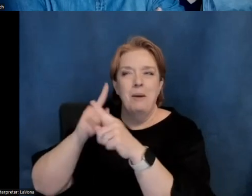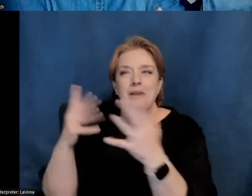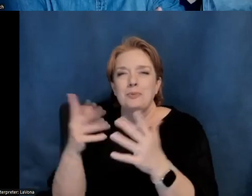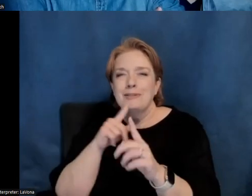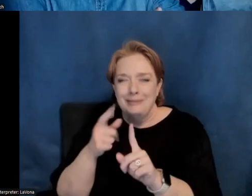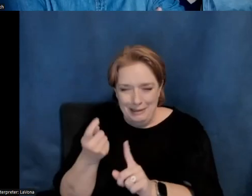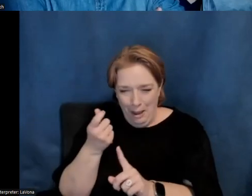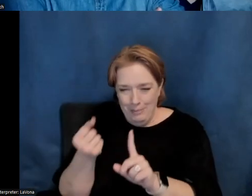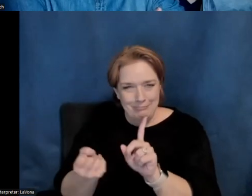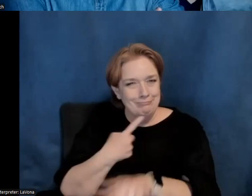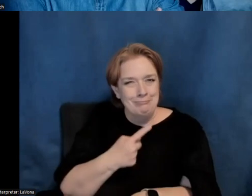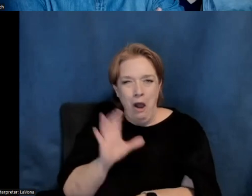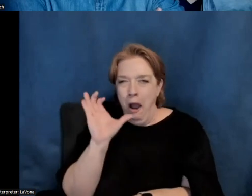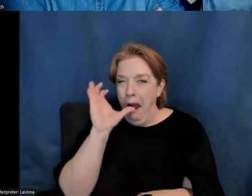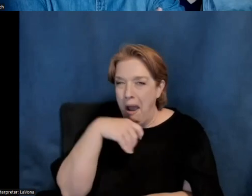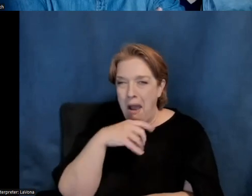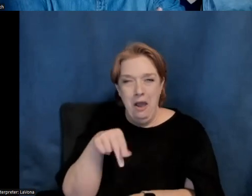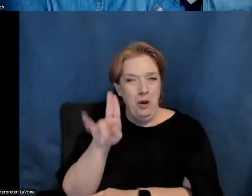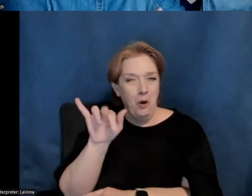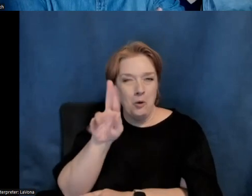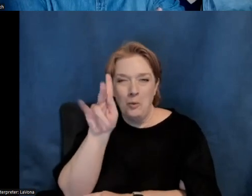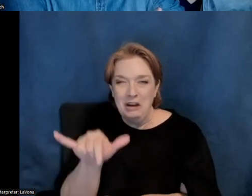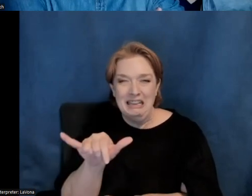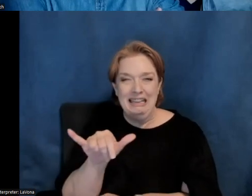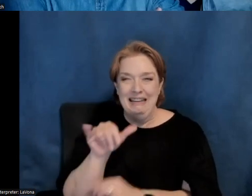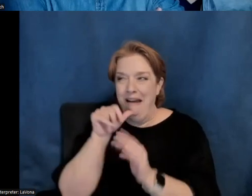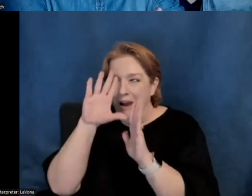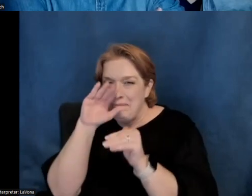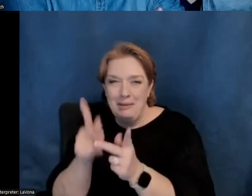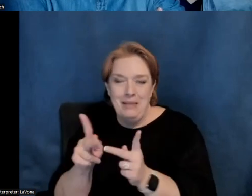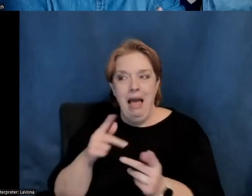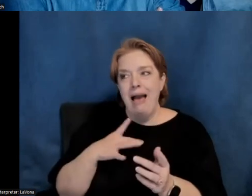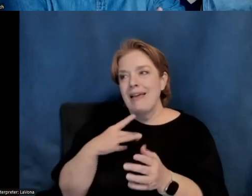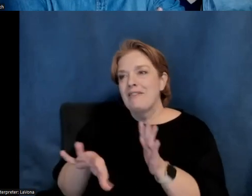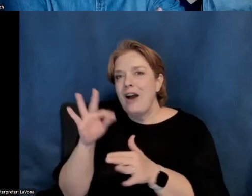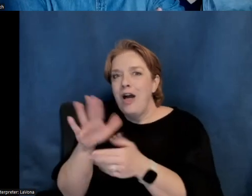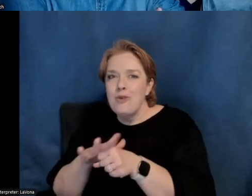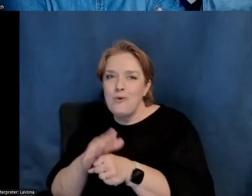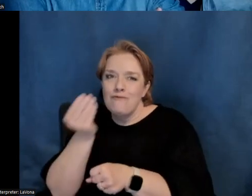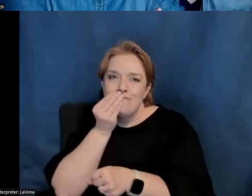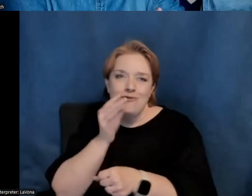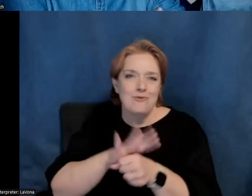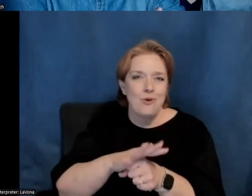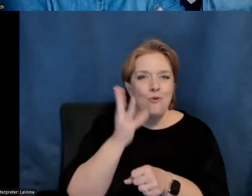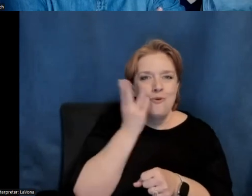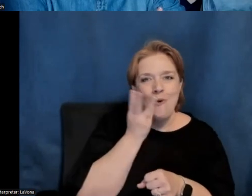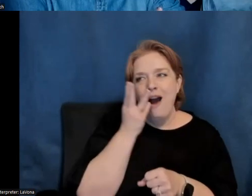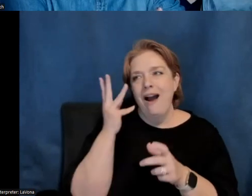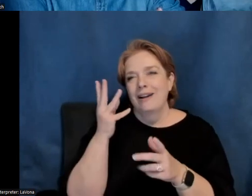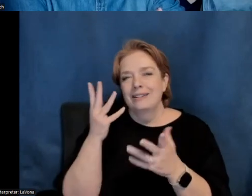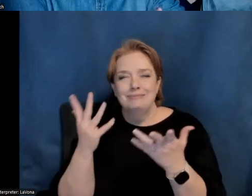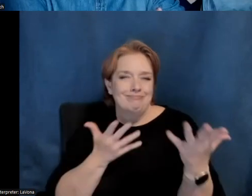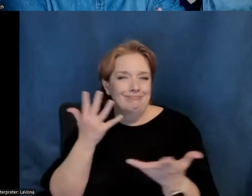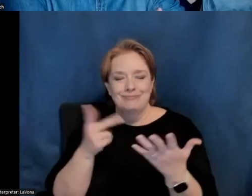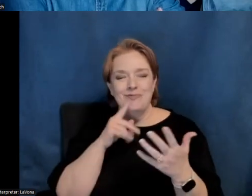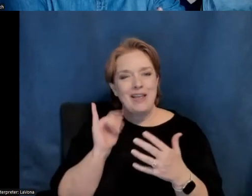unexpected or what I would want to do. I like to go find local wineries and food. And so it's really an expression of